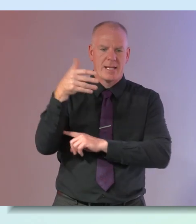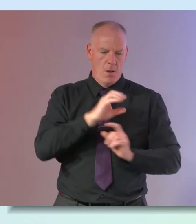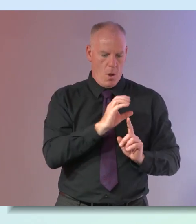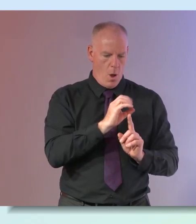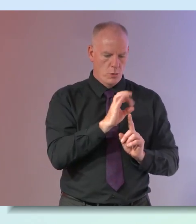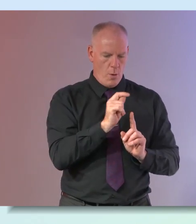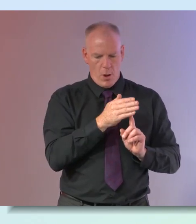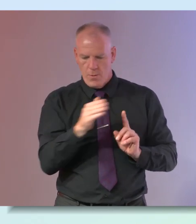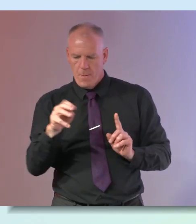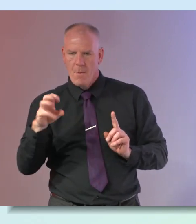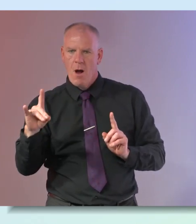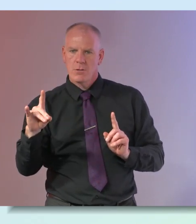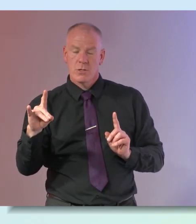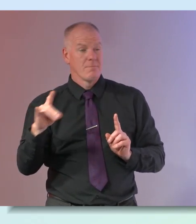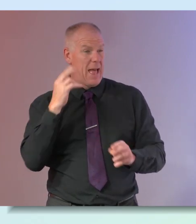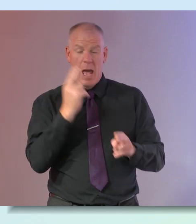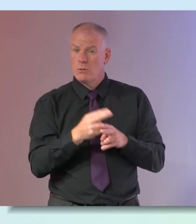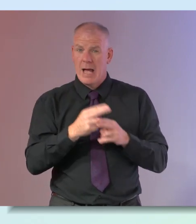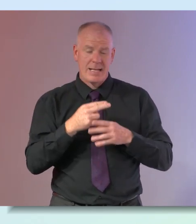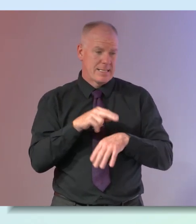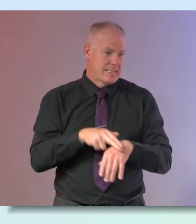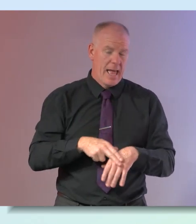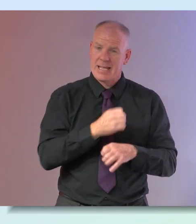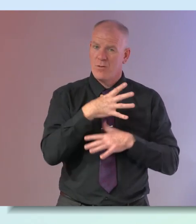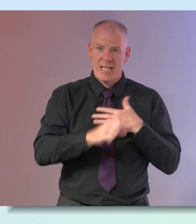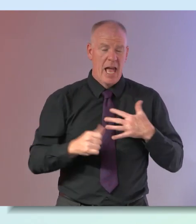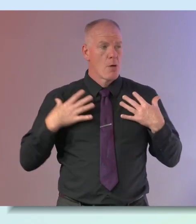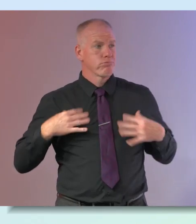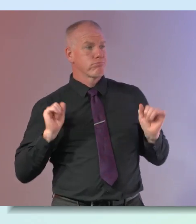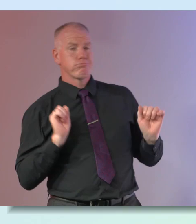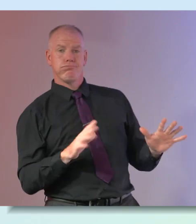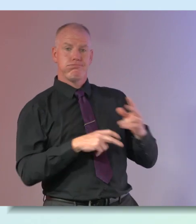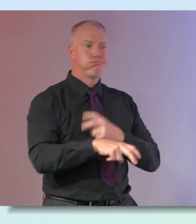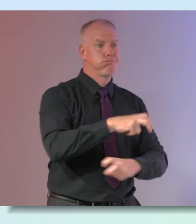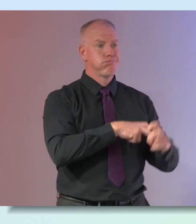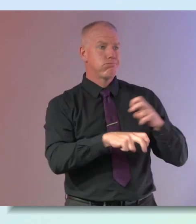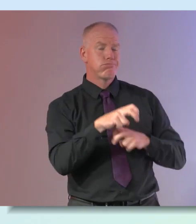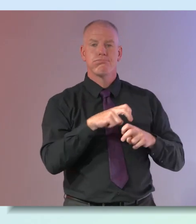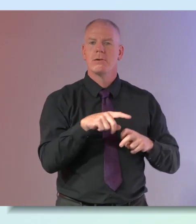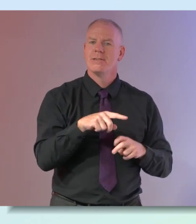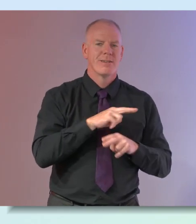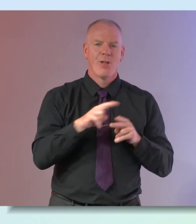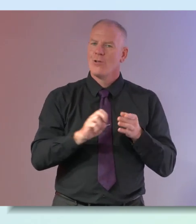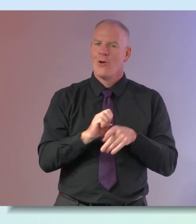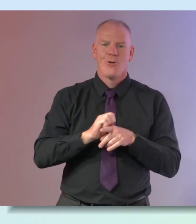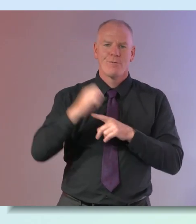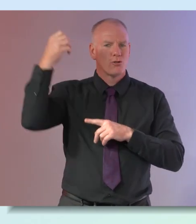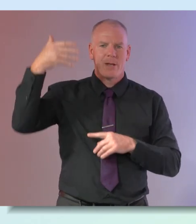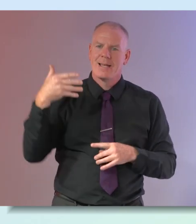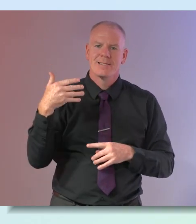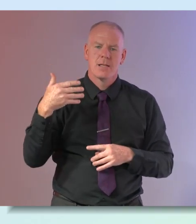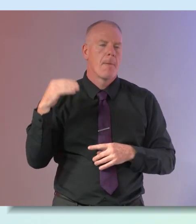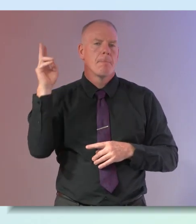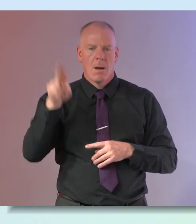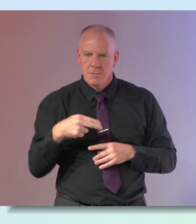march and even if we were outside naked every day and it just we're running around this country yeah it's impossible